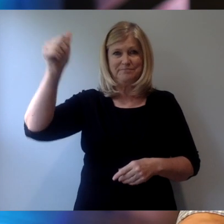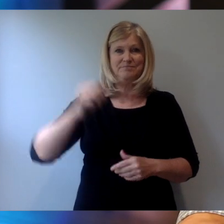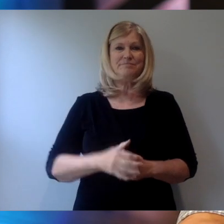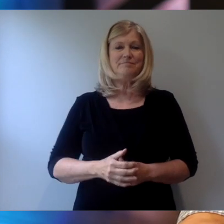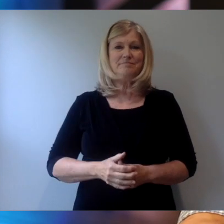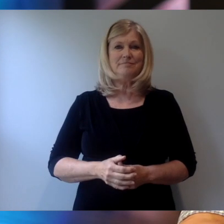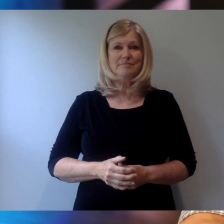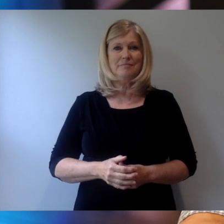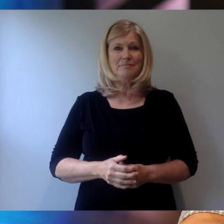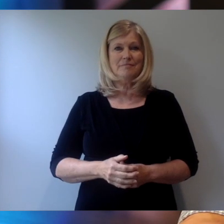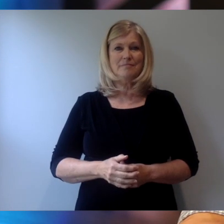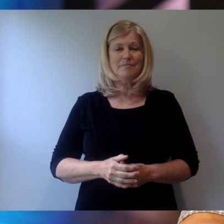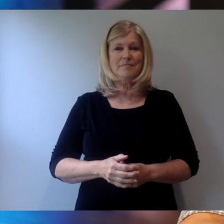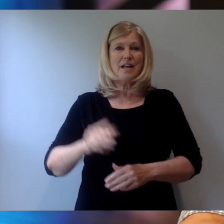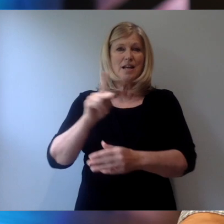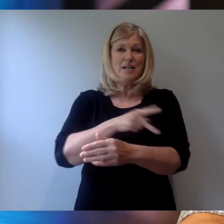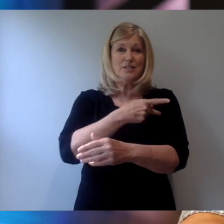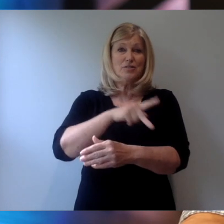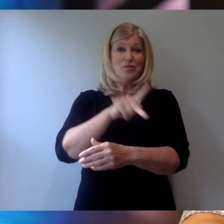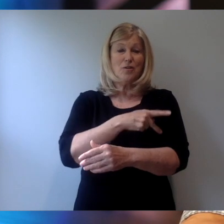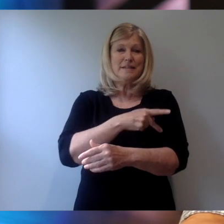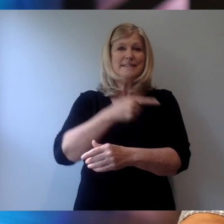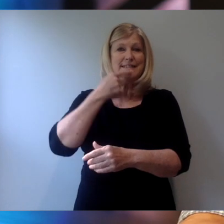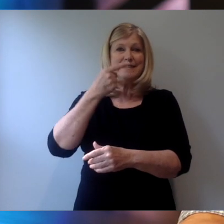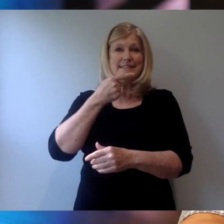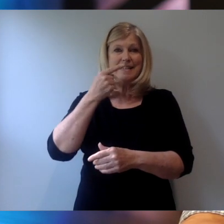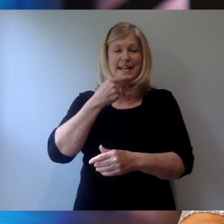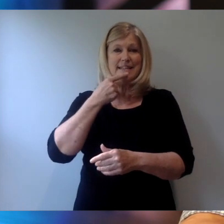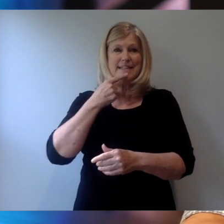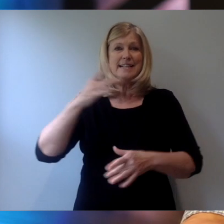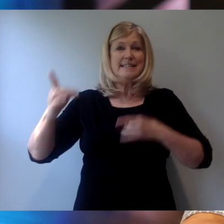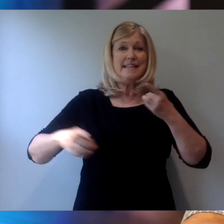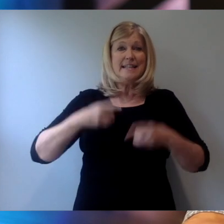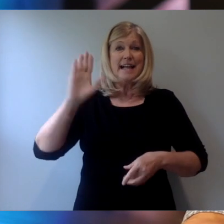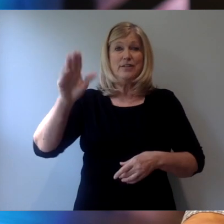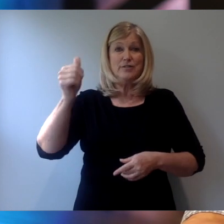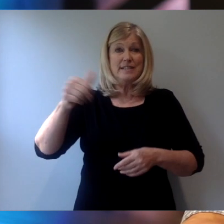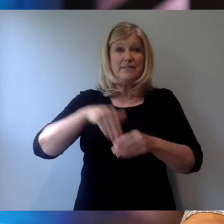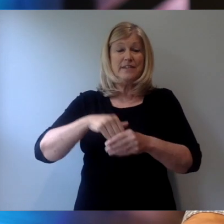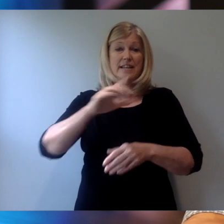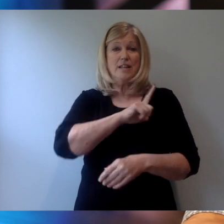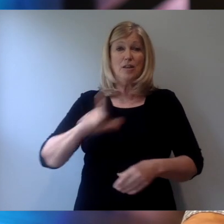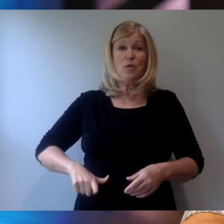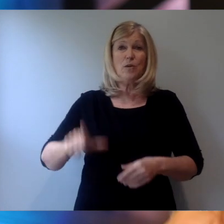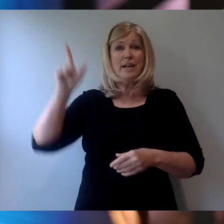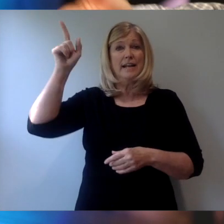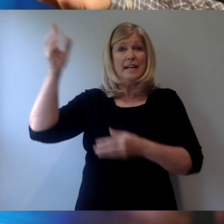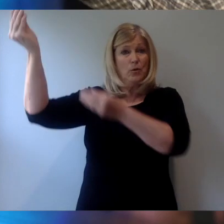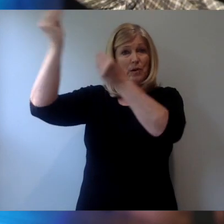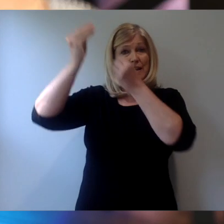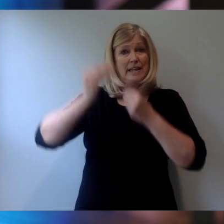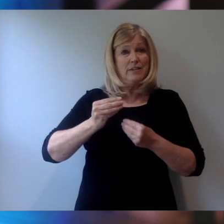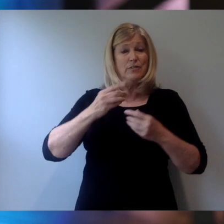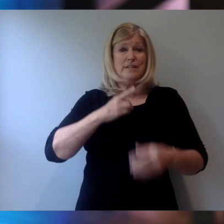The psalmist says in the 37th Psalm, delight yourself in the Lord and He'll give you the desires of your heart. When